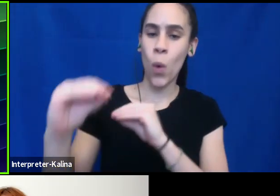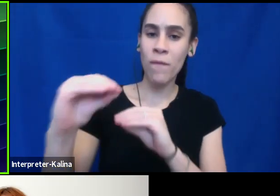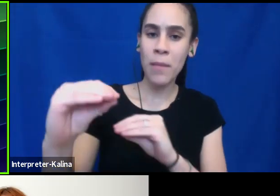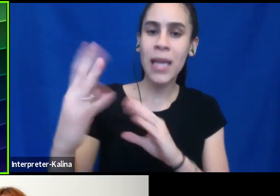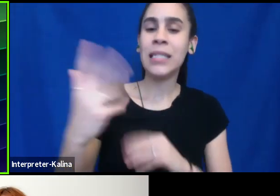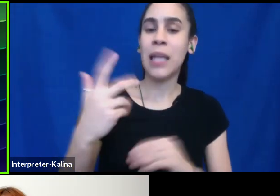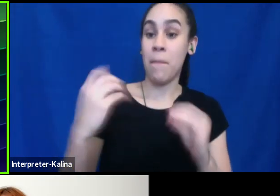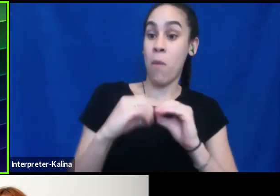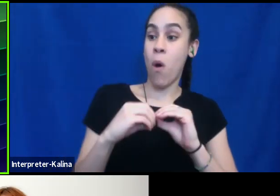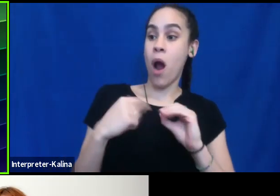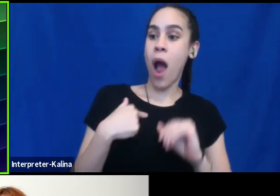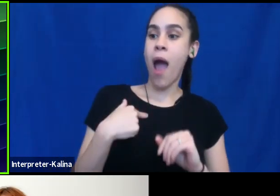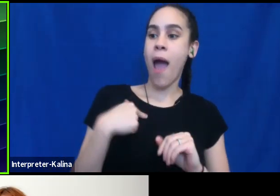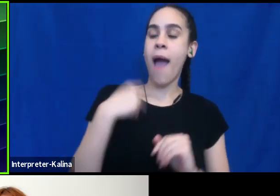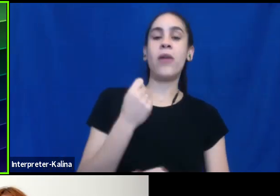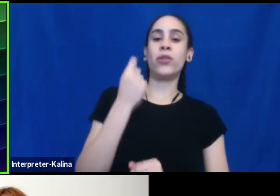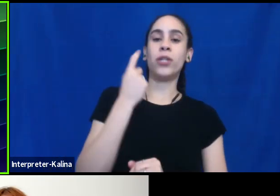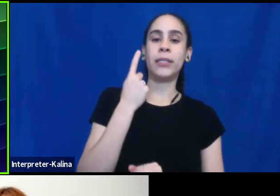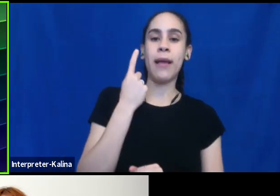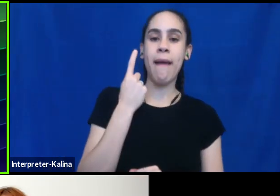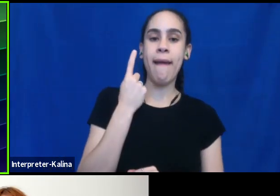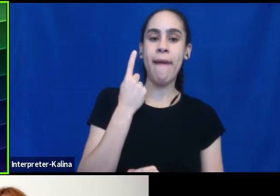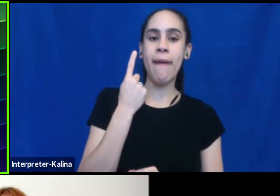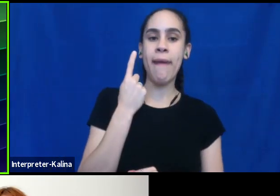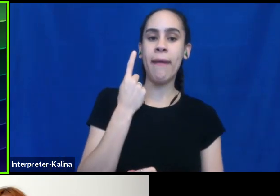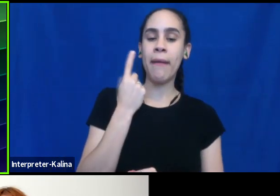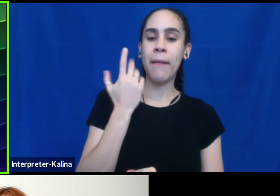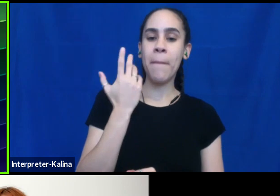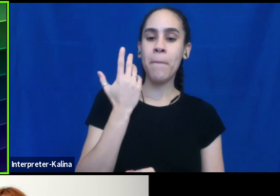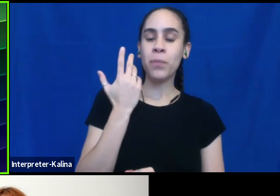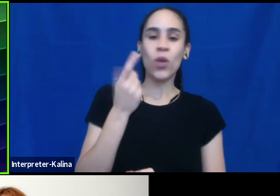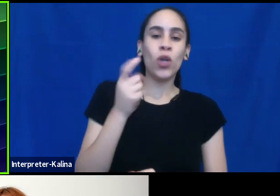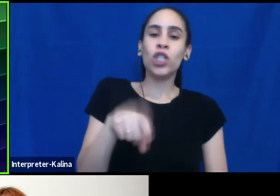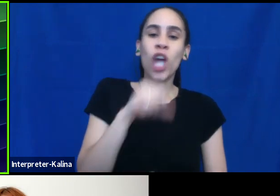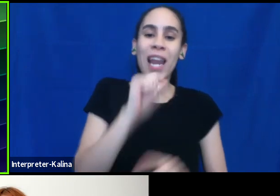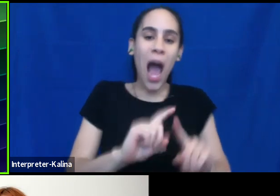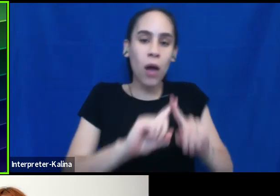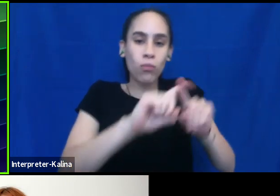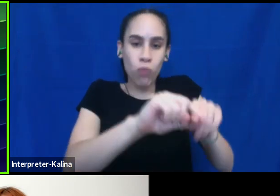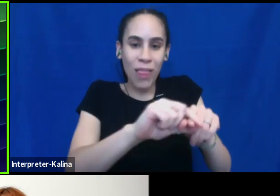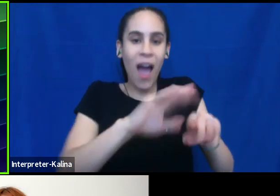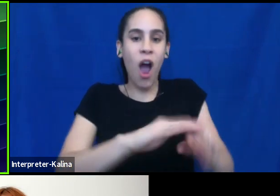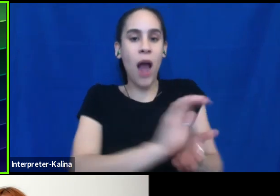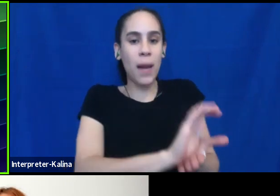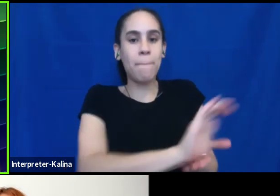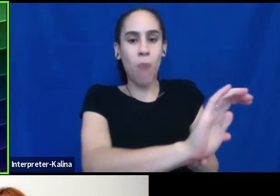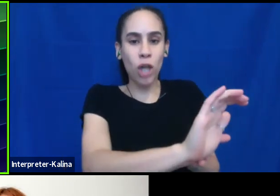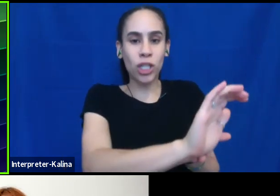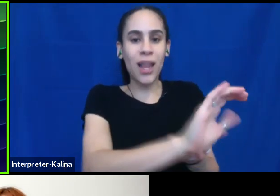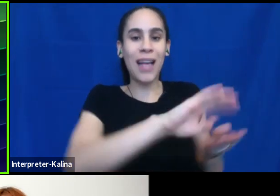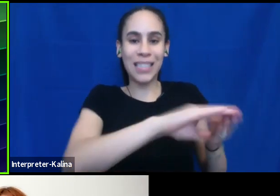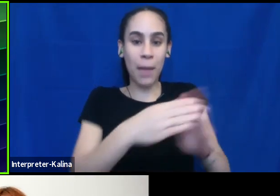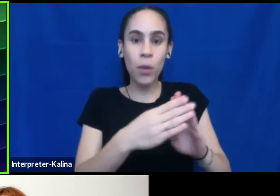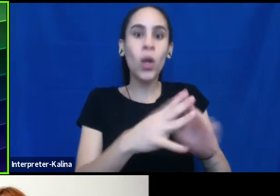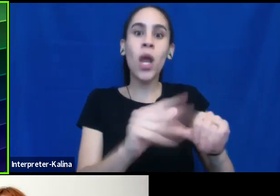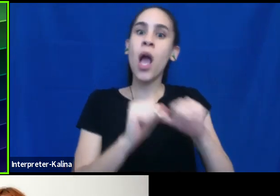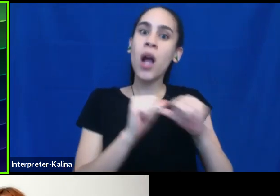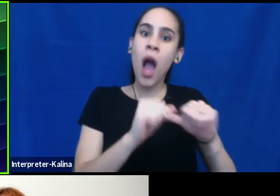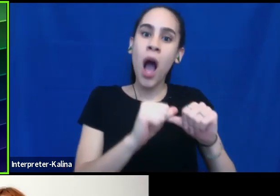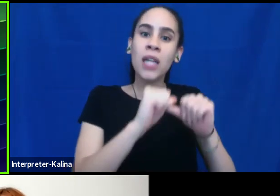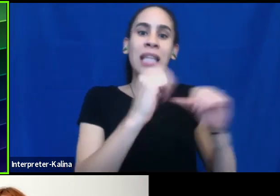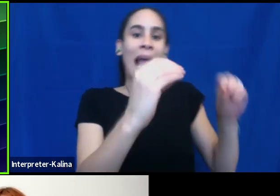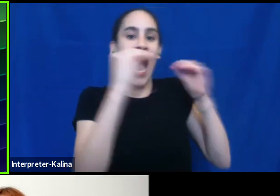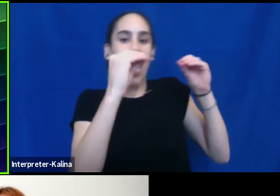and understanding, of course, that we, we do, we should not be relying on the marginalized community members to constantly be educating the rest of us. So,